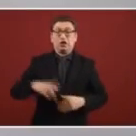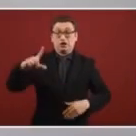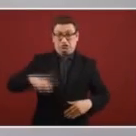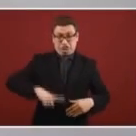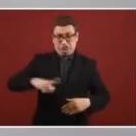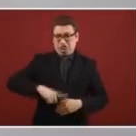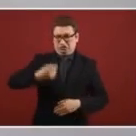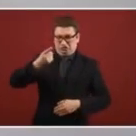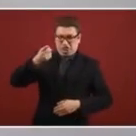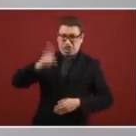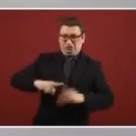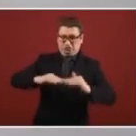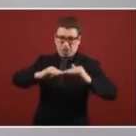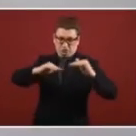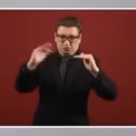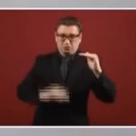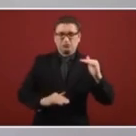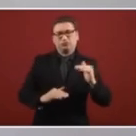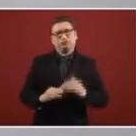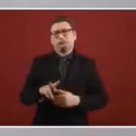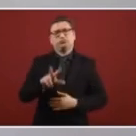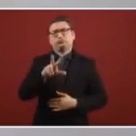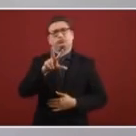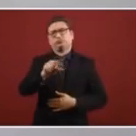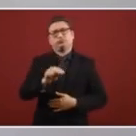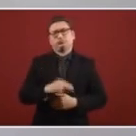and not of subjecting yourself